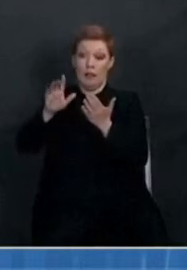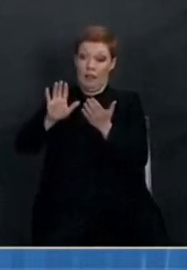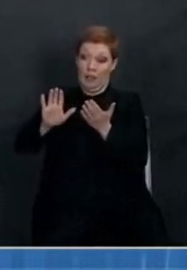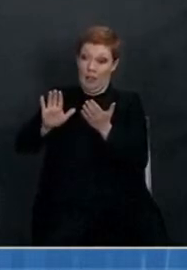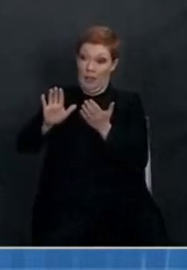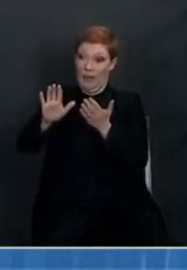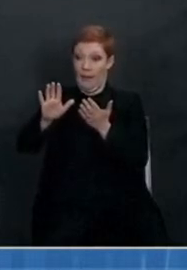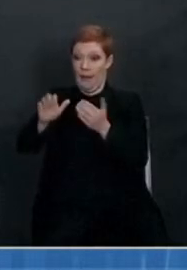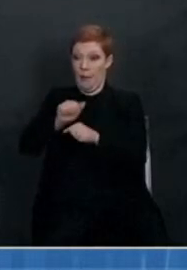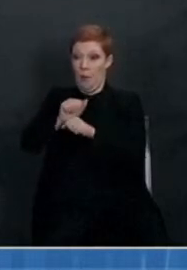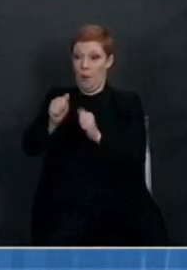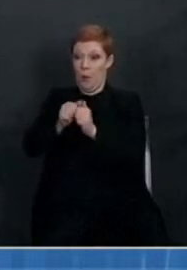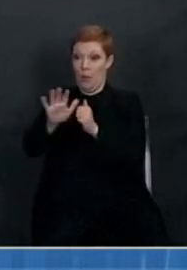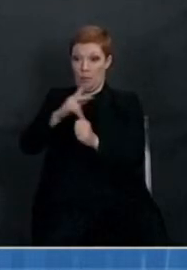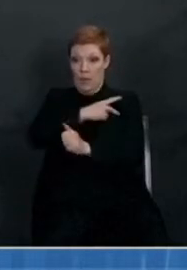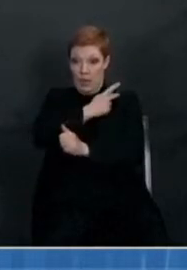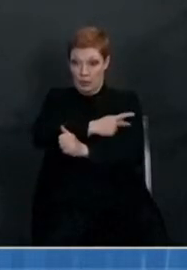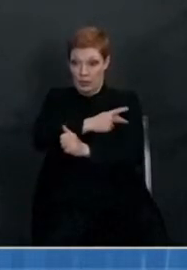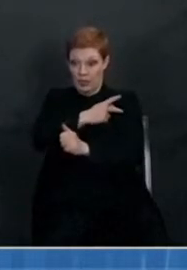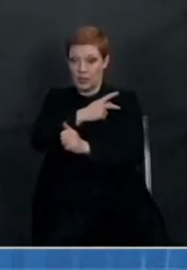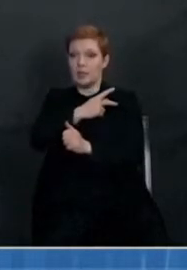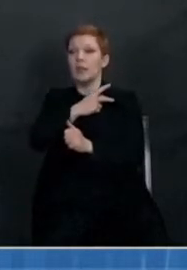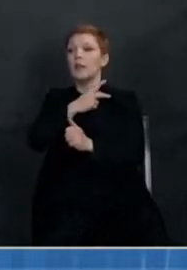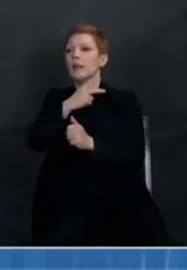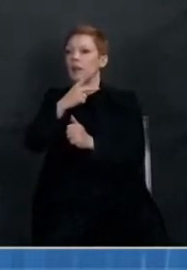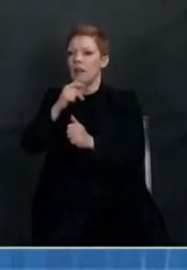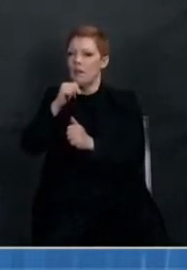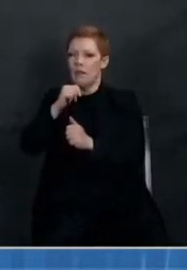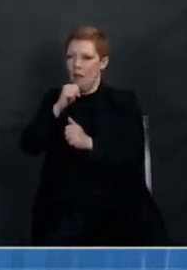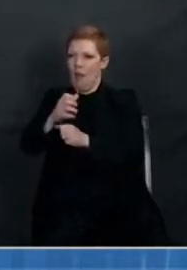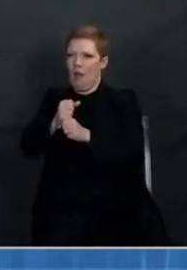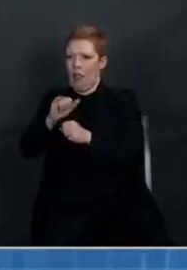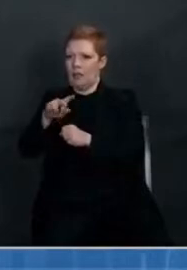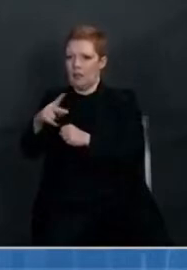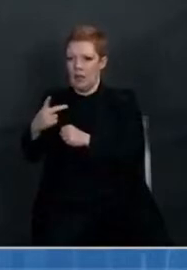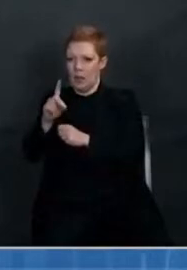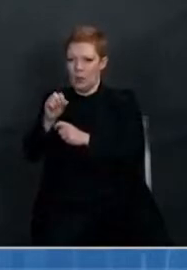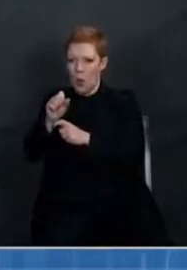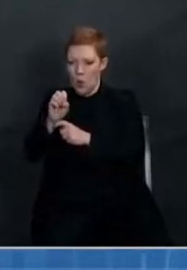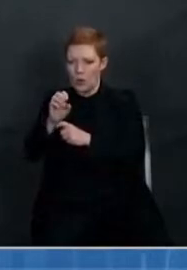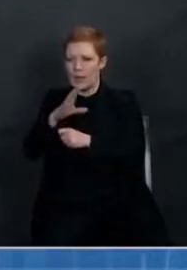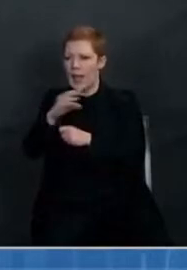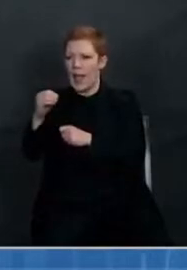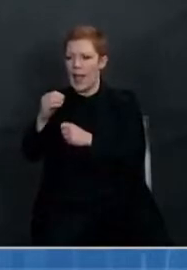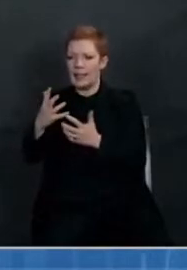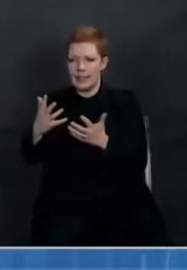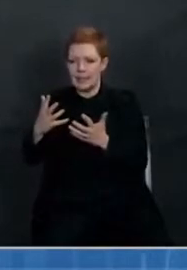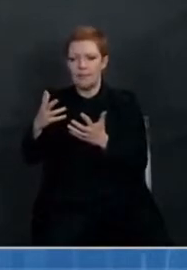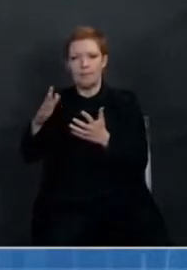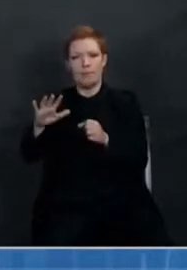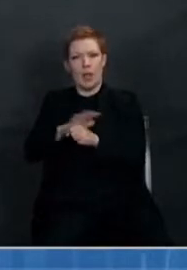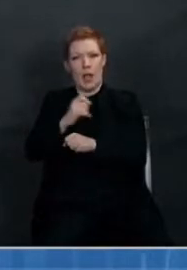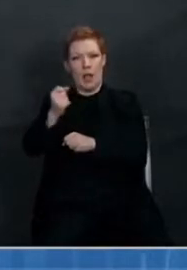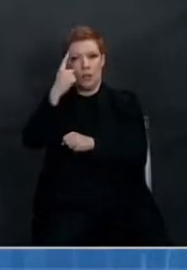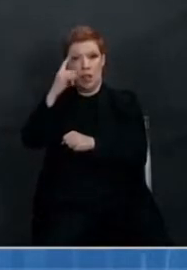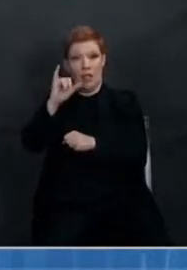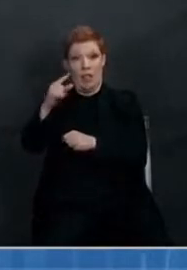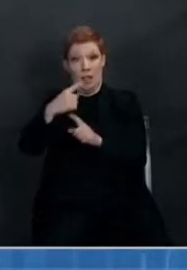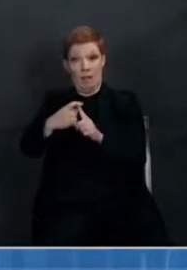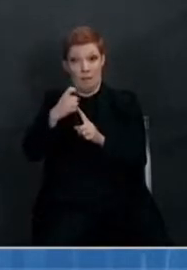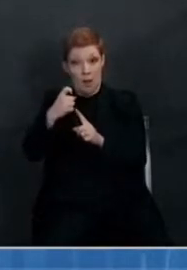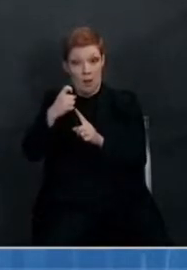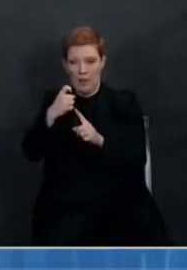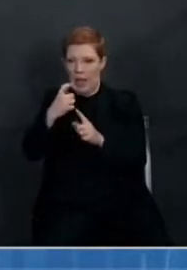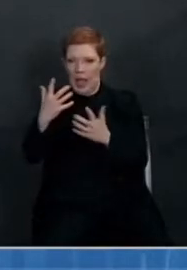dose of the vaccine as quickly as it needs to happen. We completely understand that this has been a direct result of the